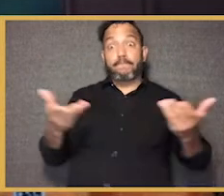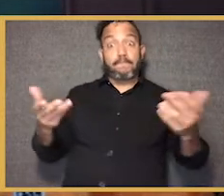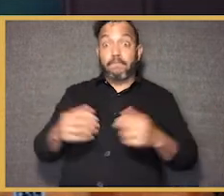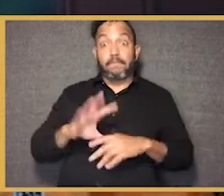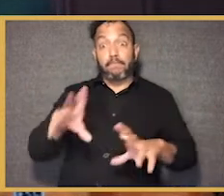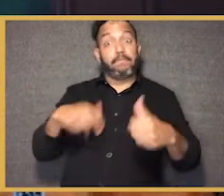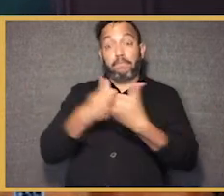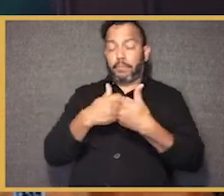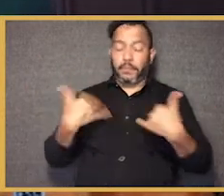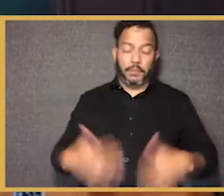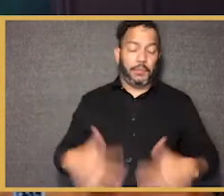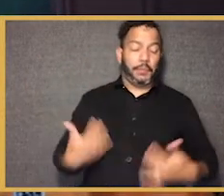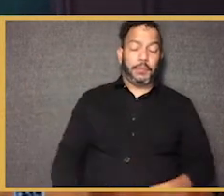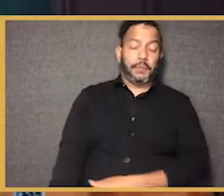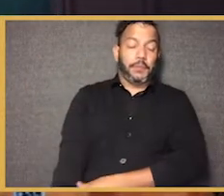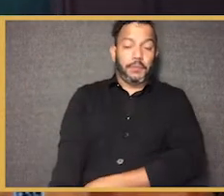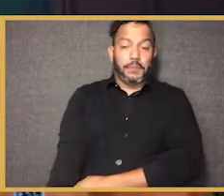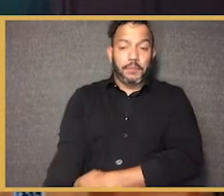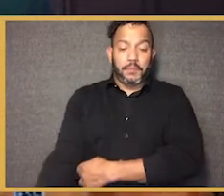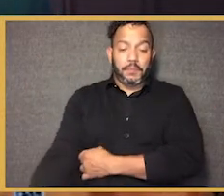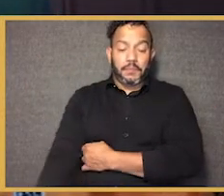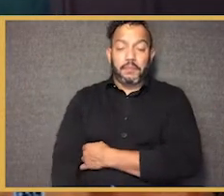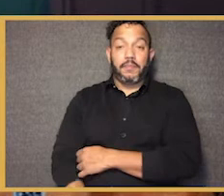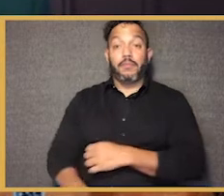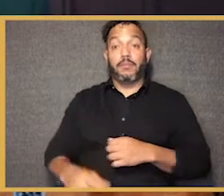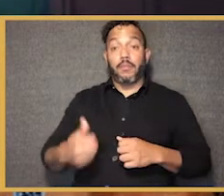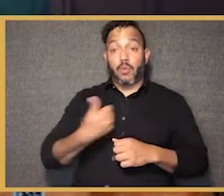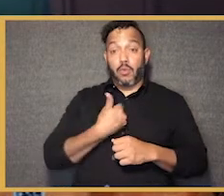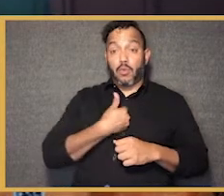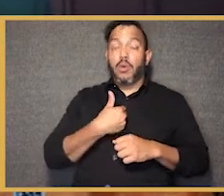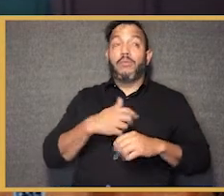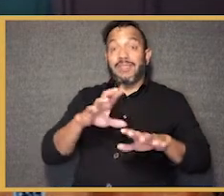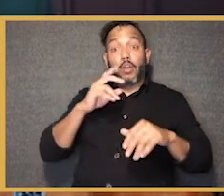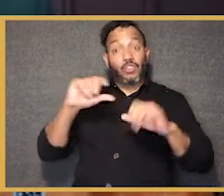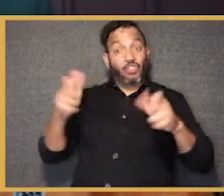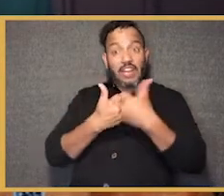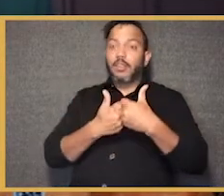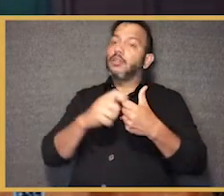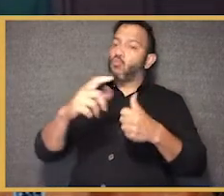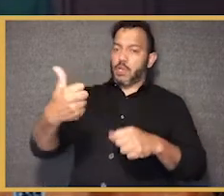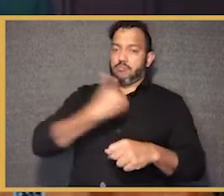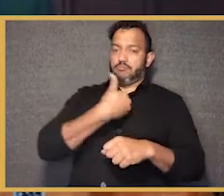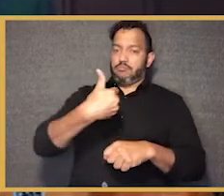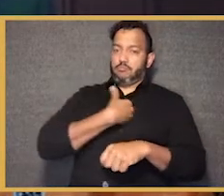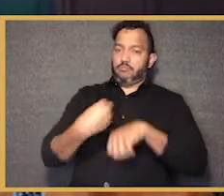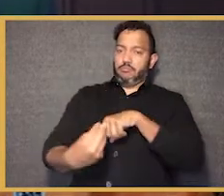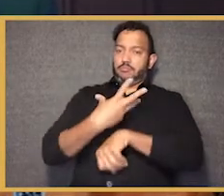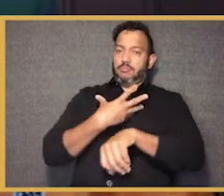look, we have big challenges in this moment, many of which are self-inflicted, right?